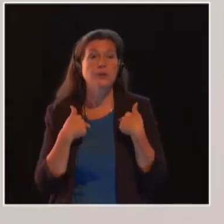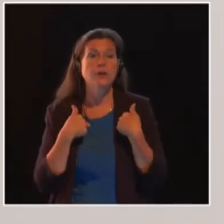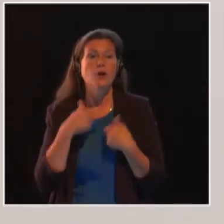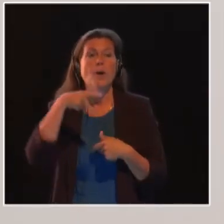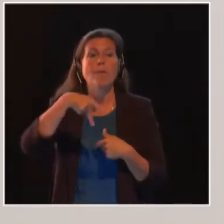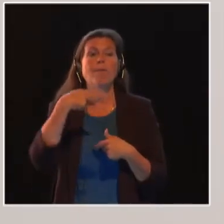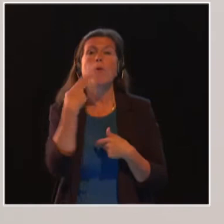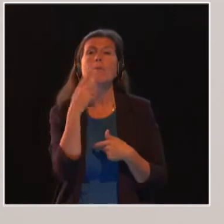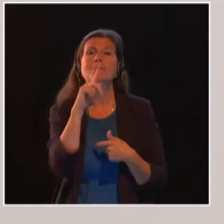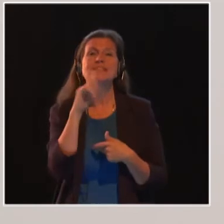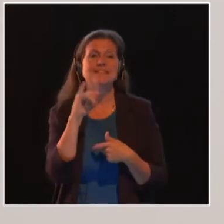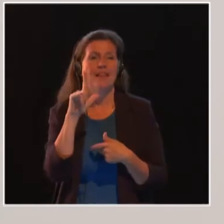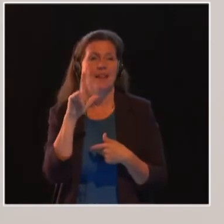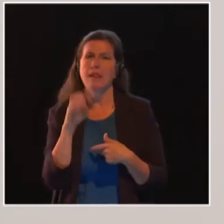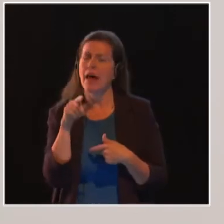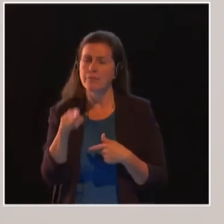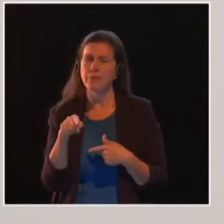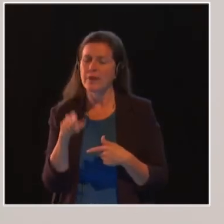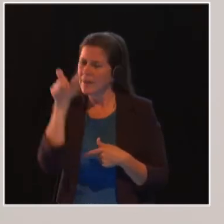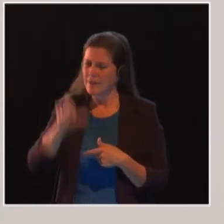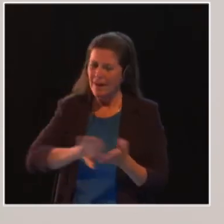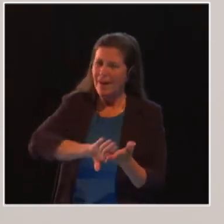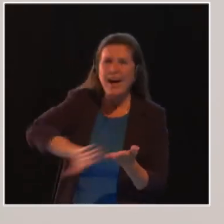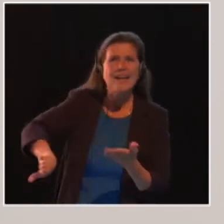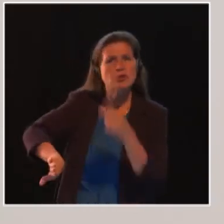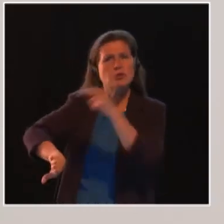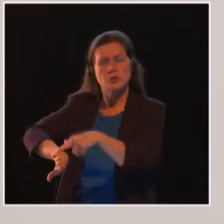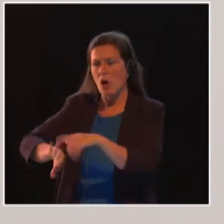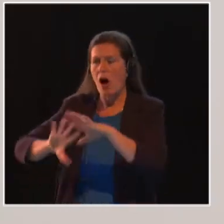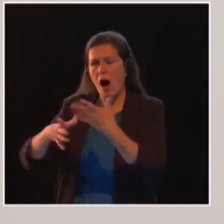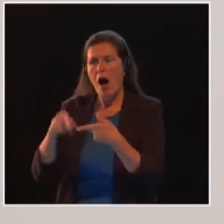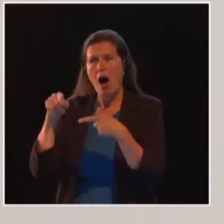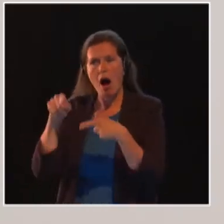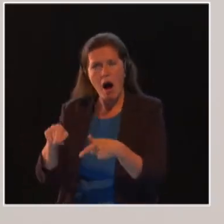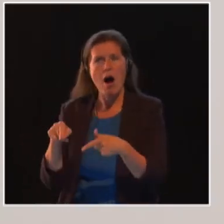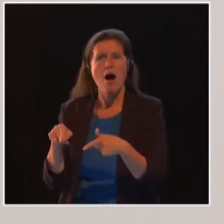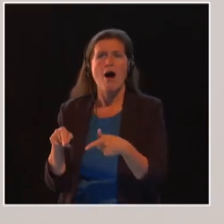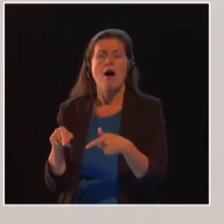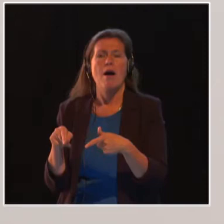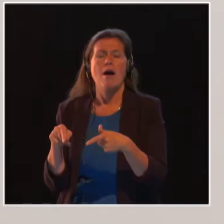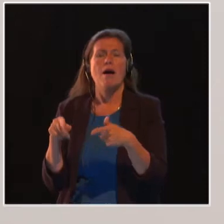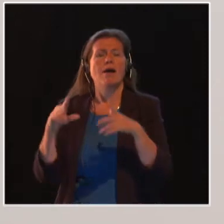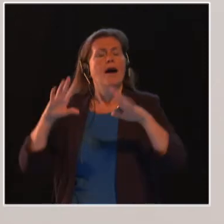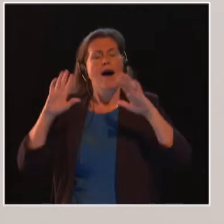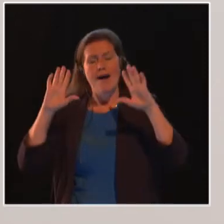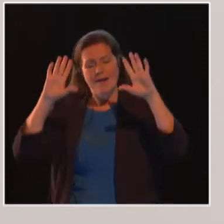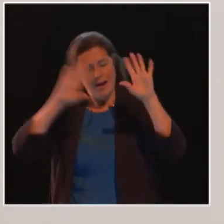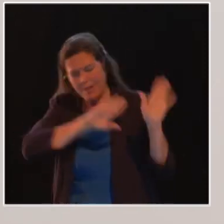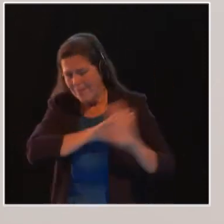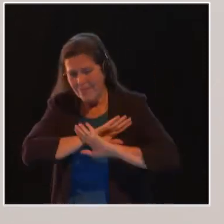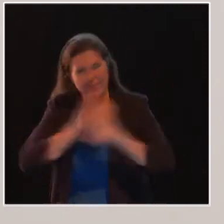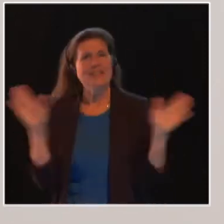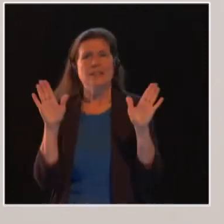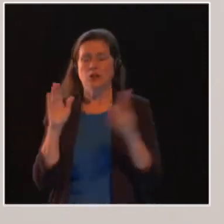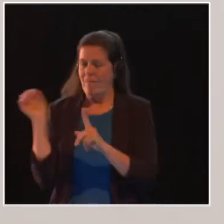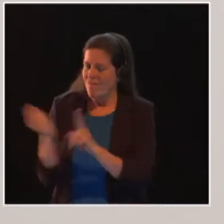historically excluded still continue to remain in the forefront when it comes to ending violence against women and girls? How do we do